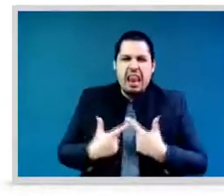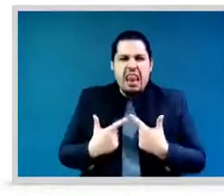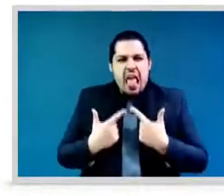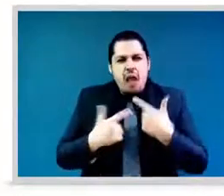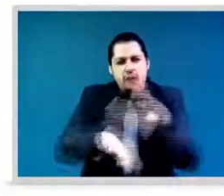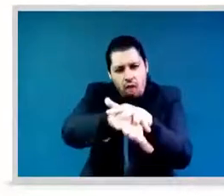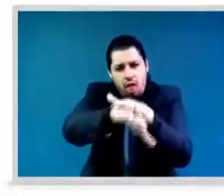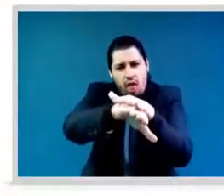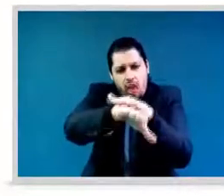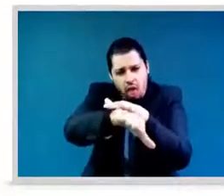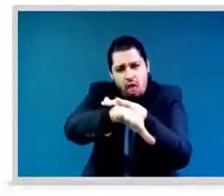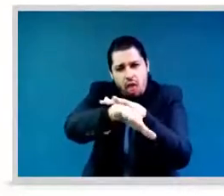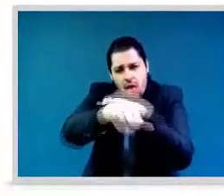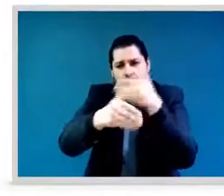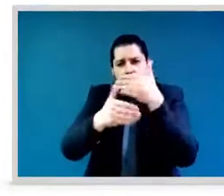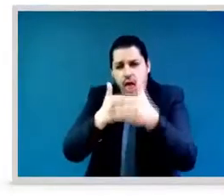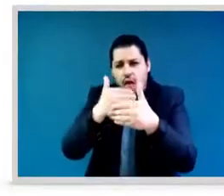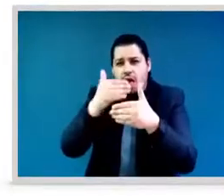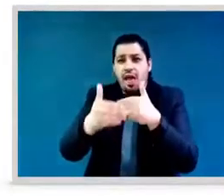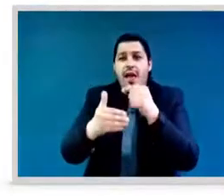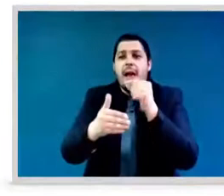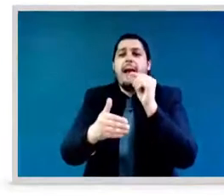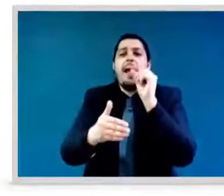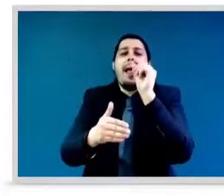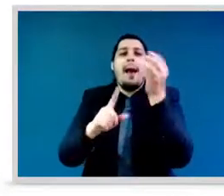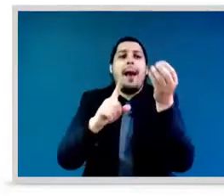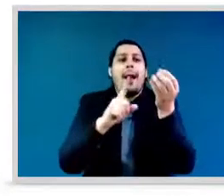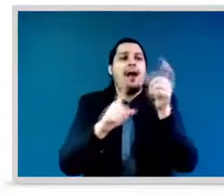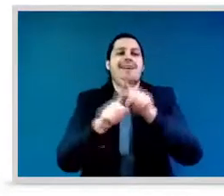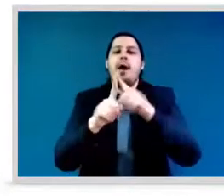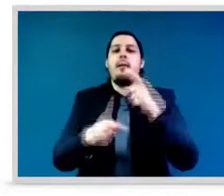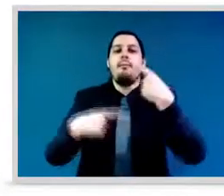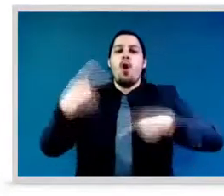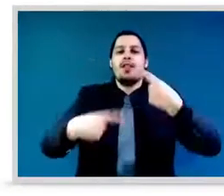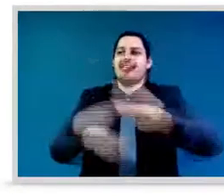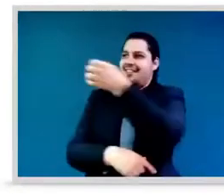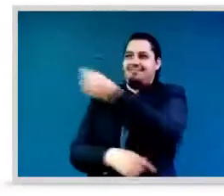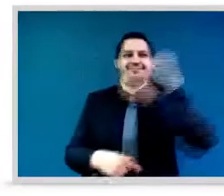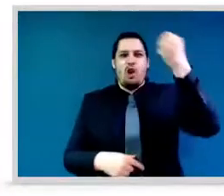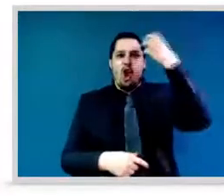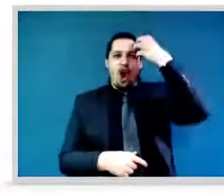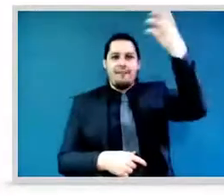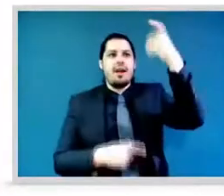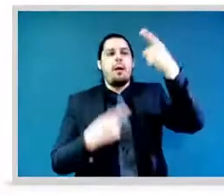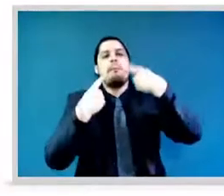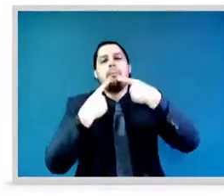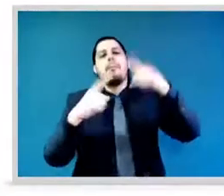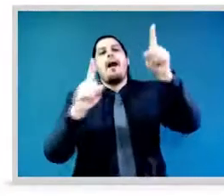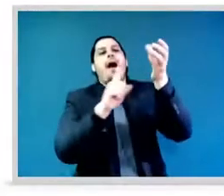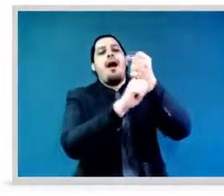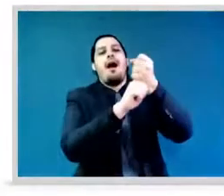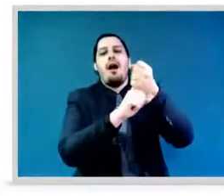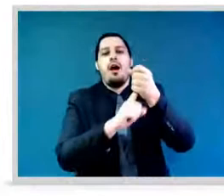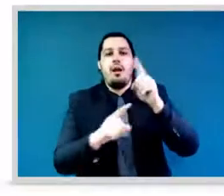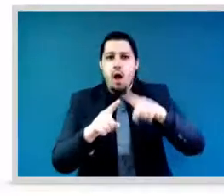a political position and make the changes we want? And these are both two groups who